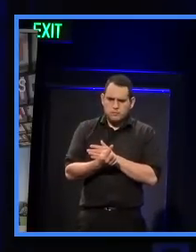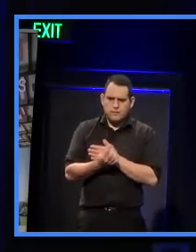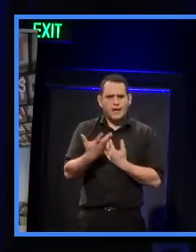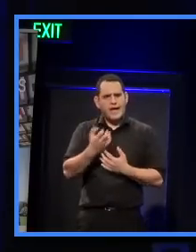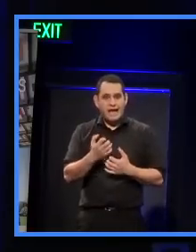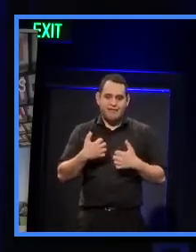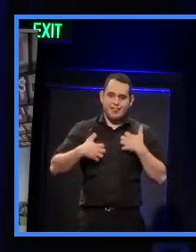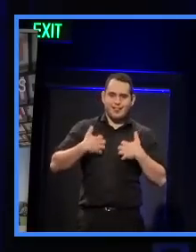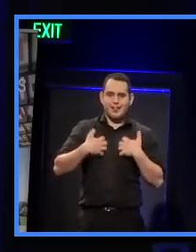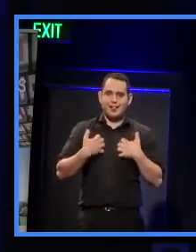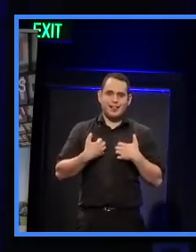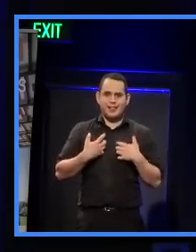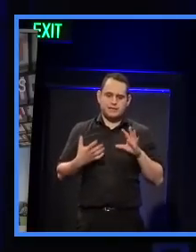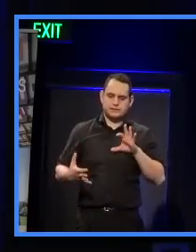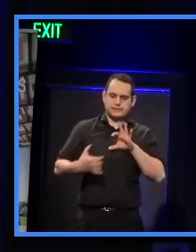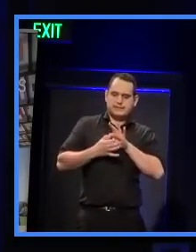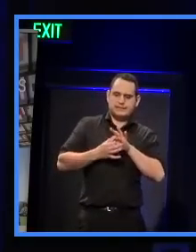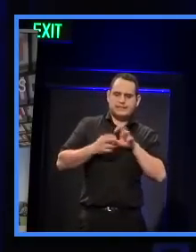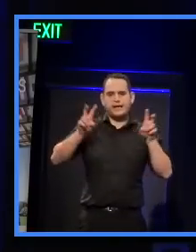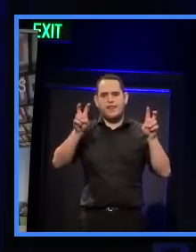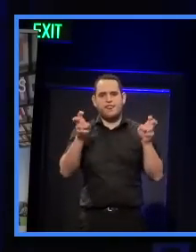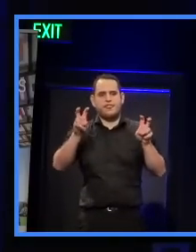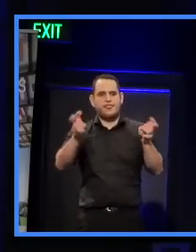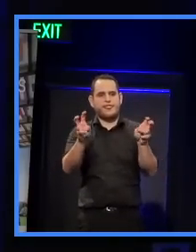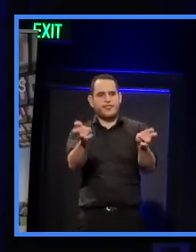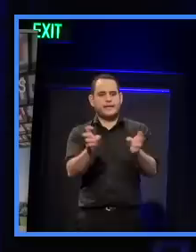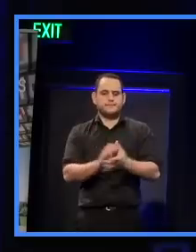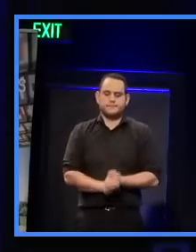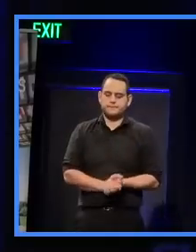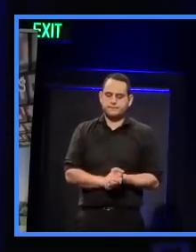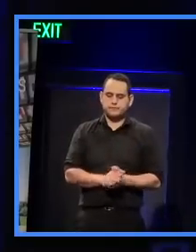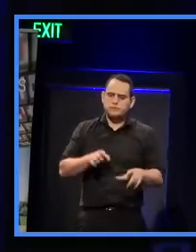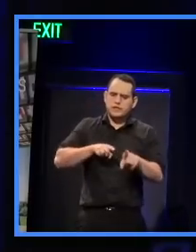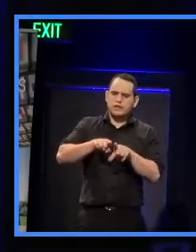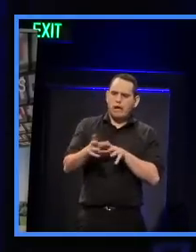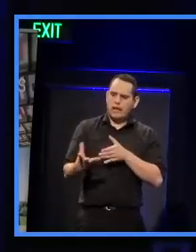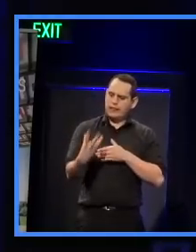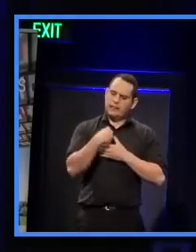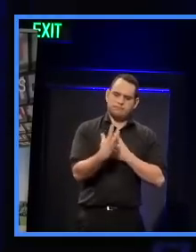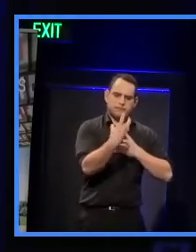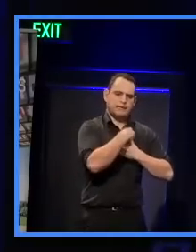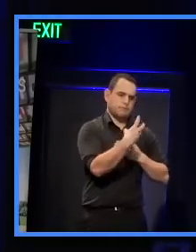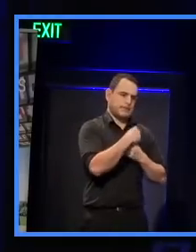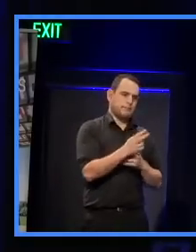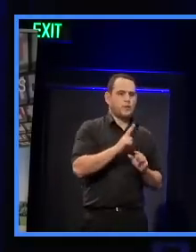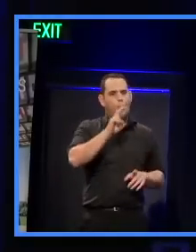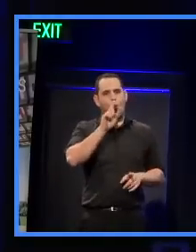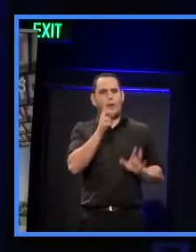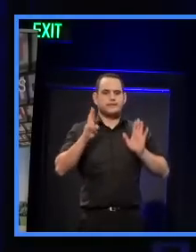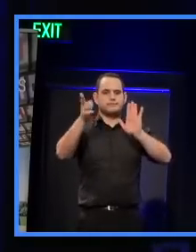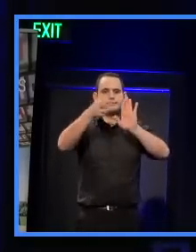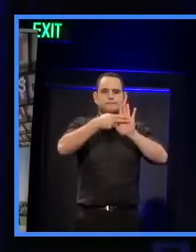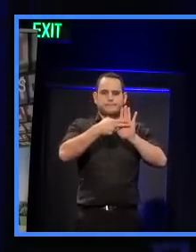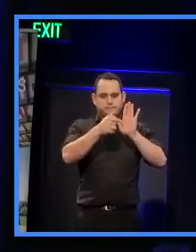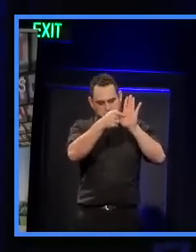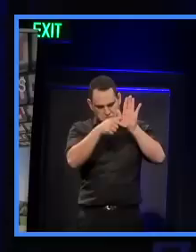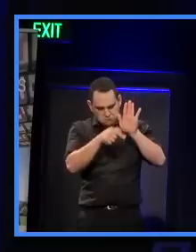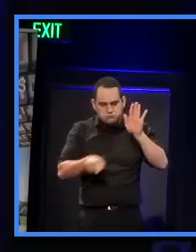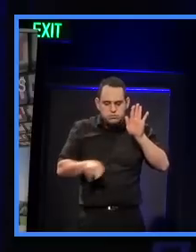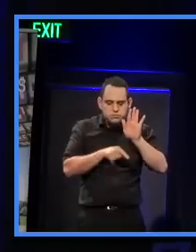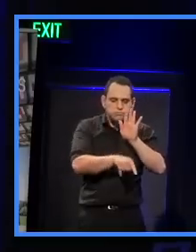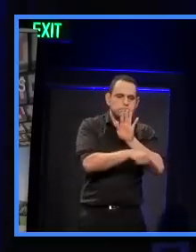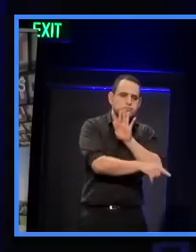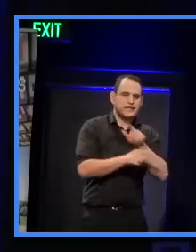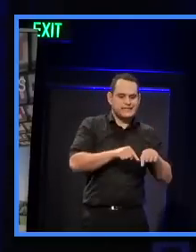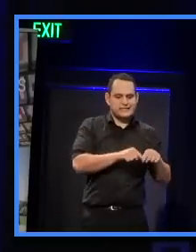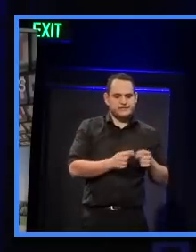interesting eclectic themes this evening. So we're going to try to bring them together under one common banner. But we've got a whole range